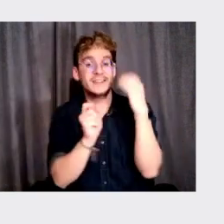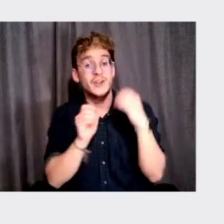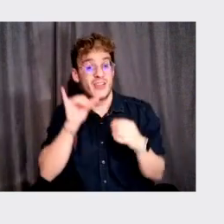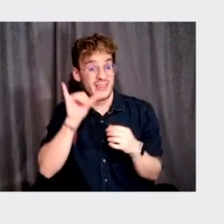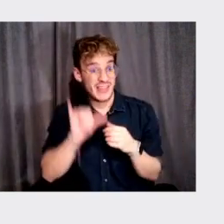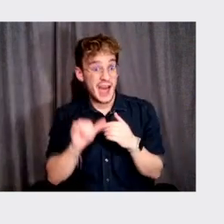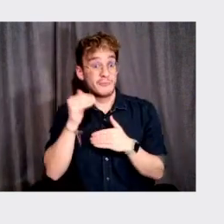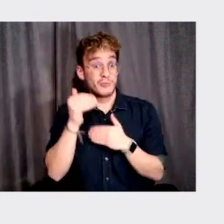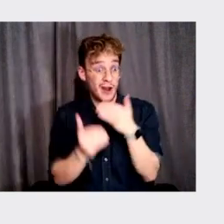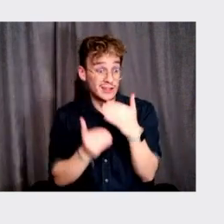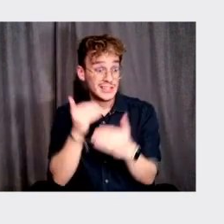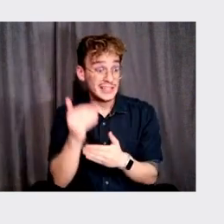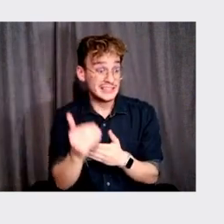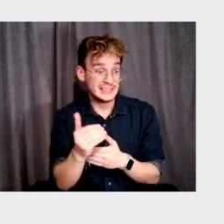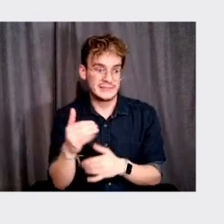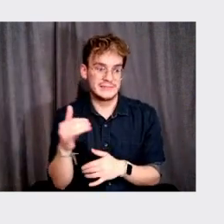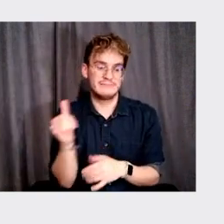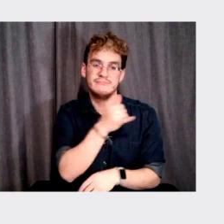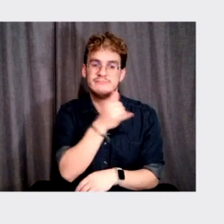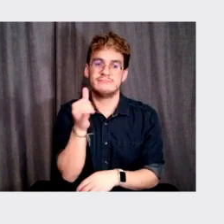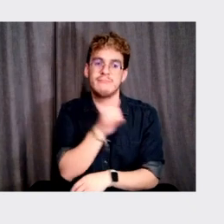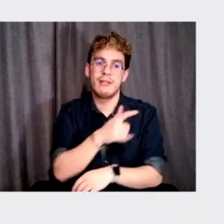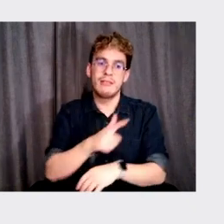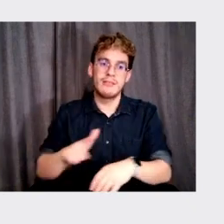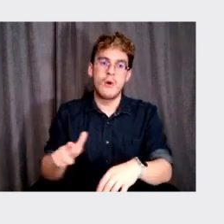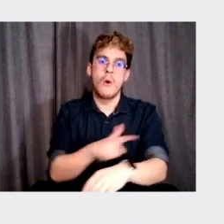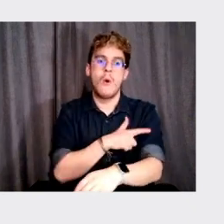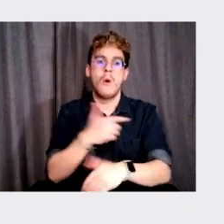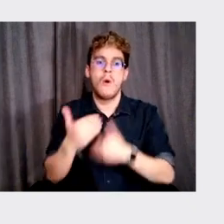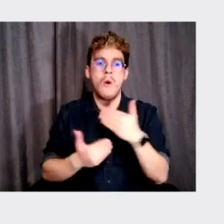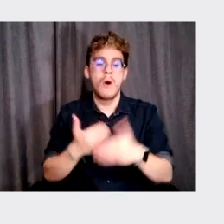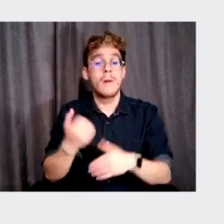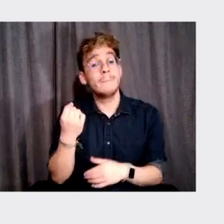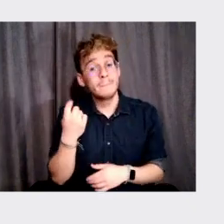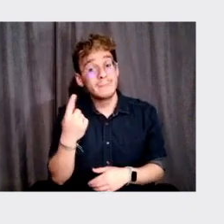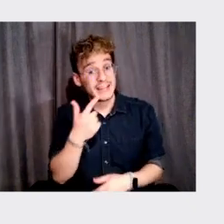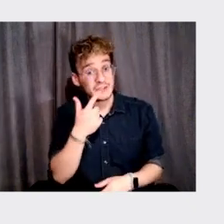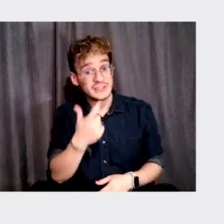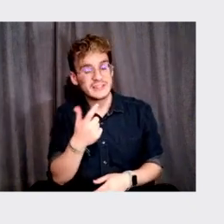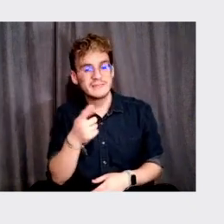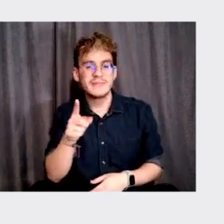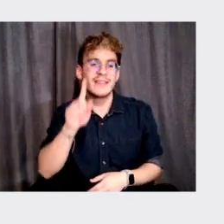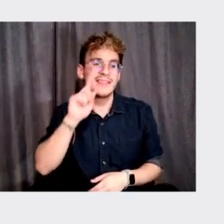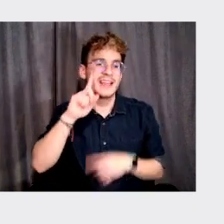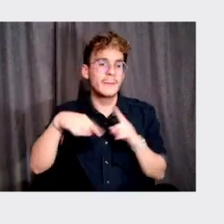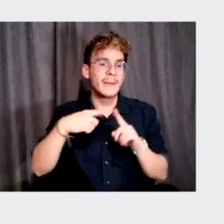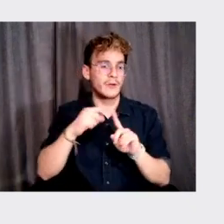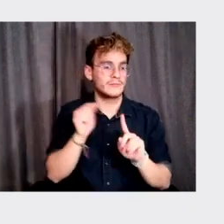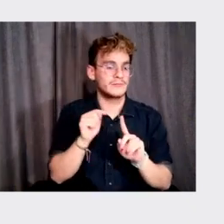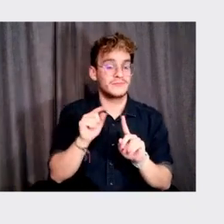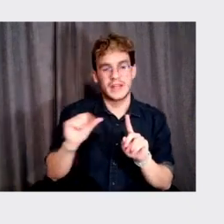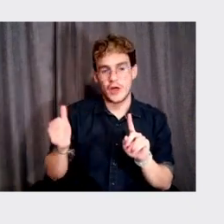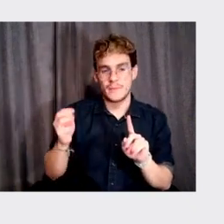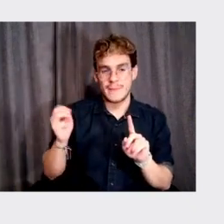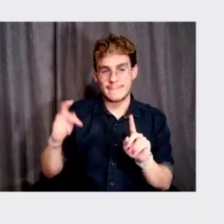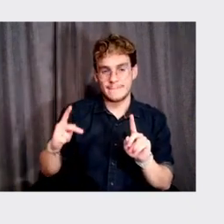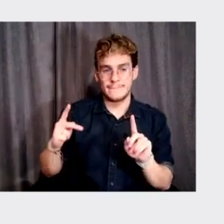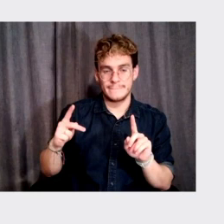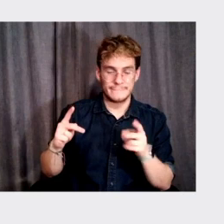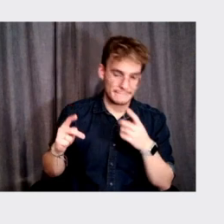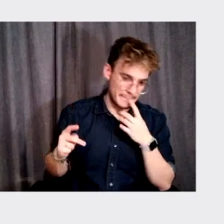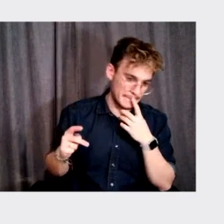process, you know, was, was much longer, but it was interesting because if you think about, uh, the other maps that were done